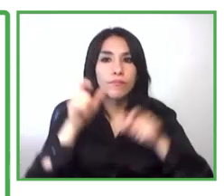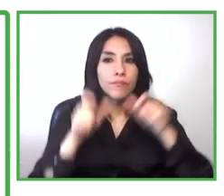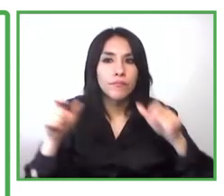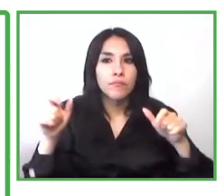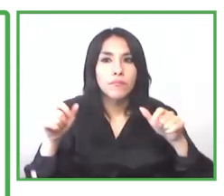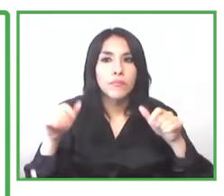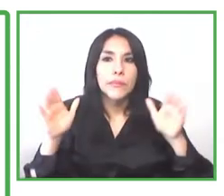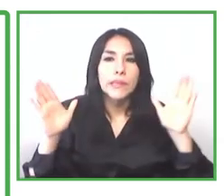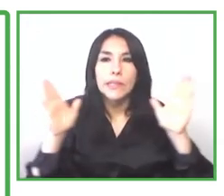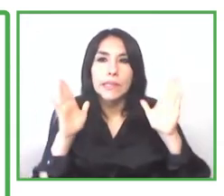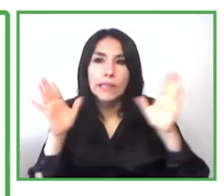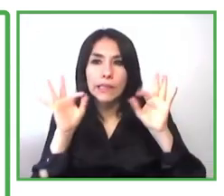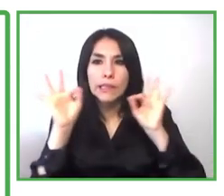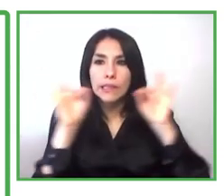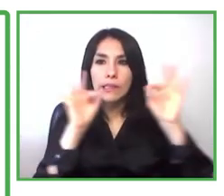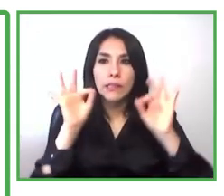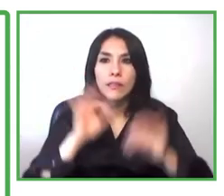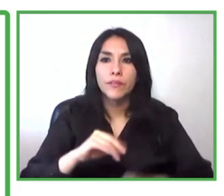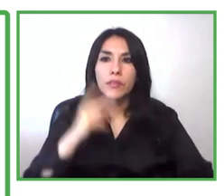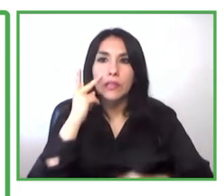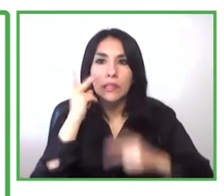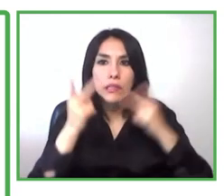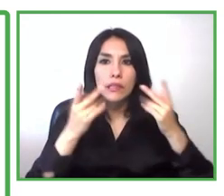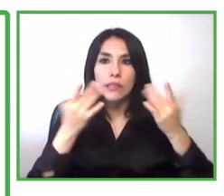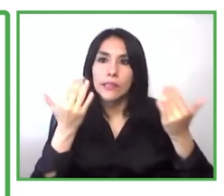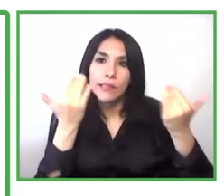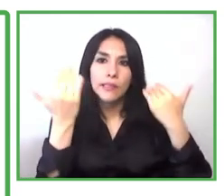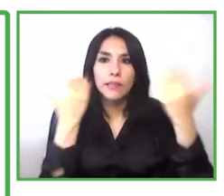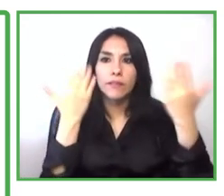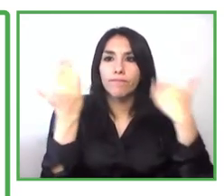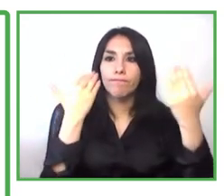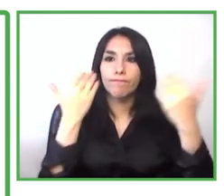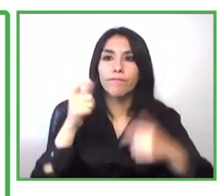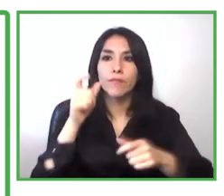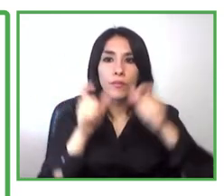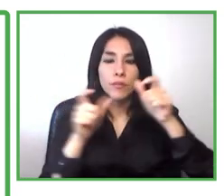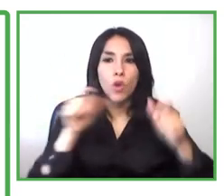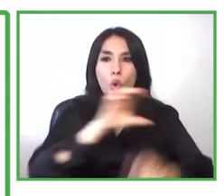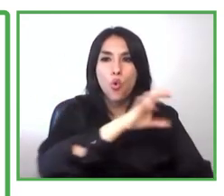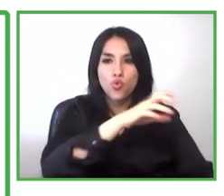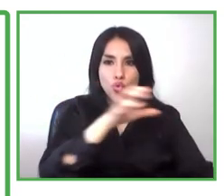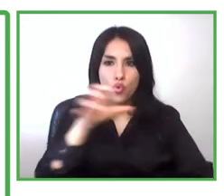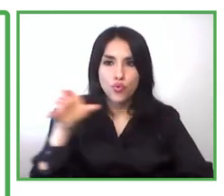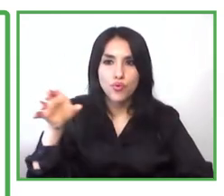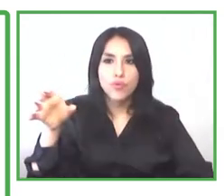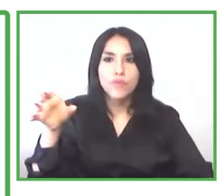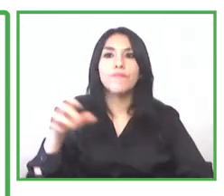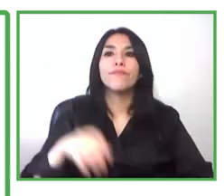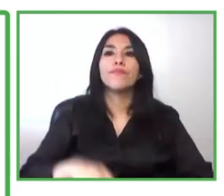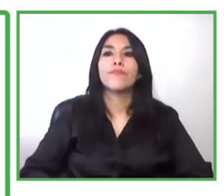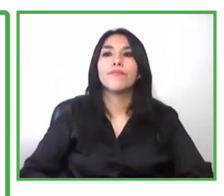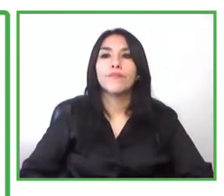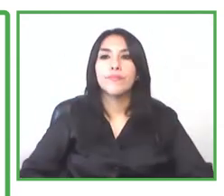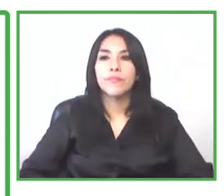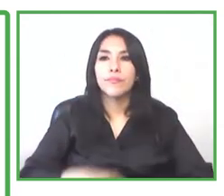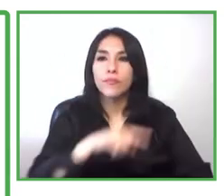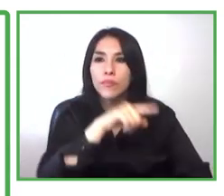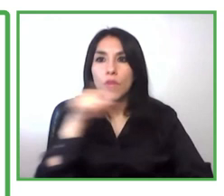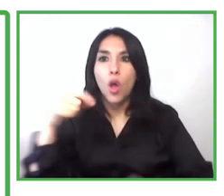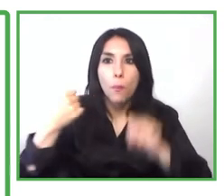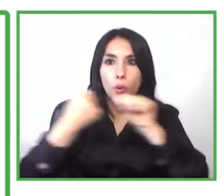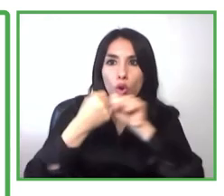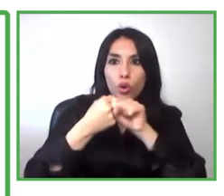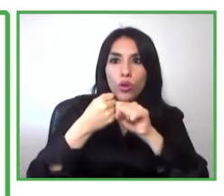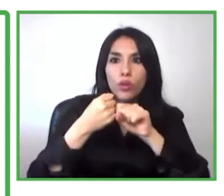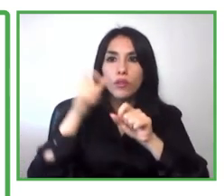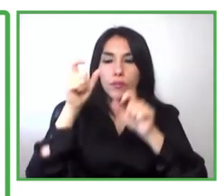each other so all of this is just the program because we want to make sure that we keep our community and we can